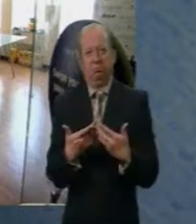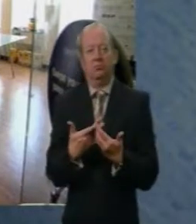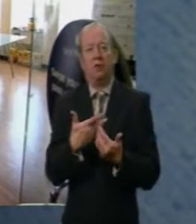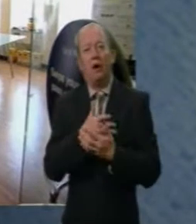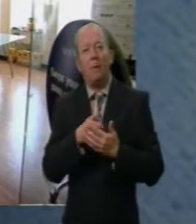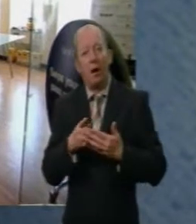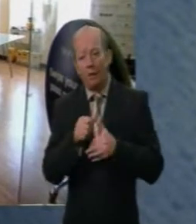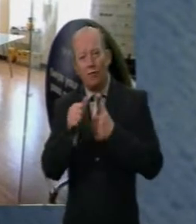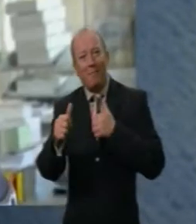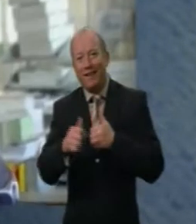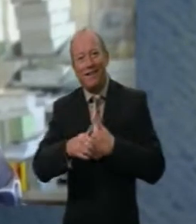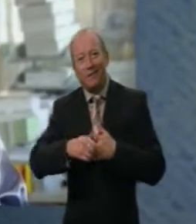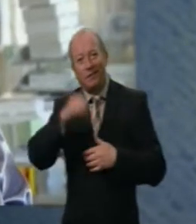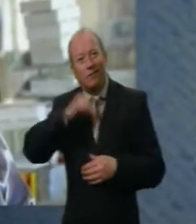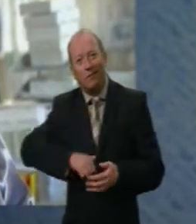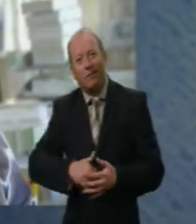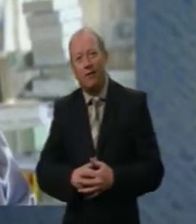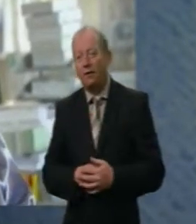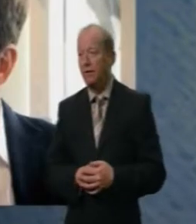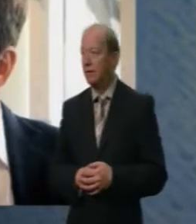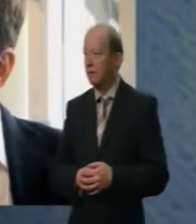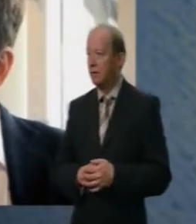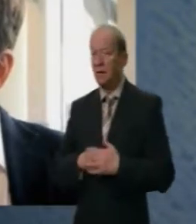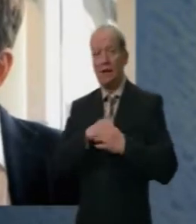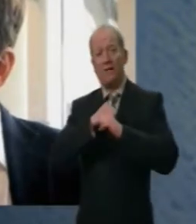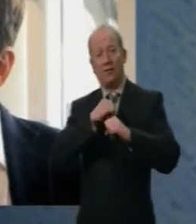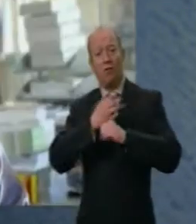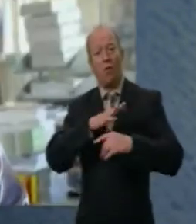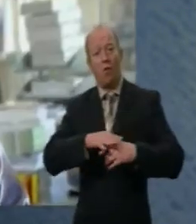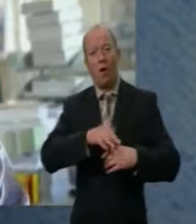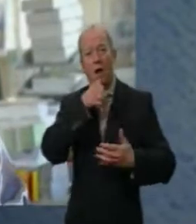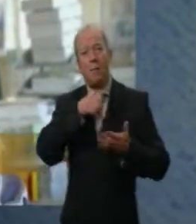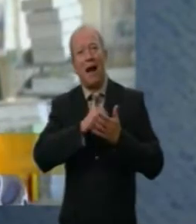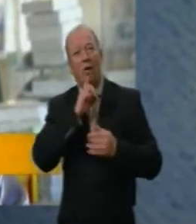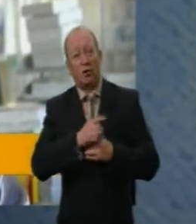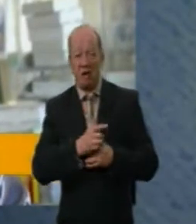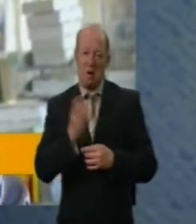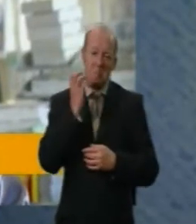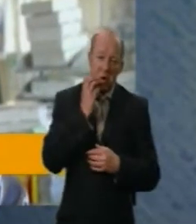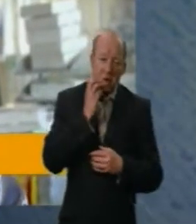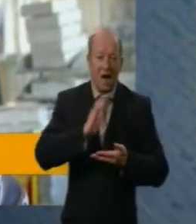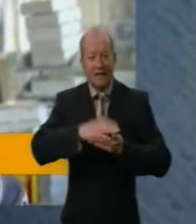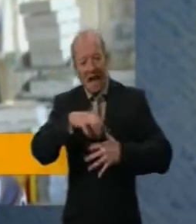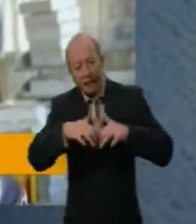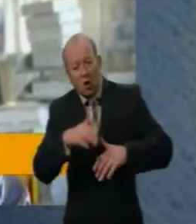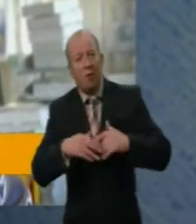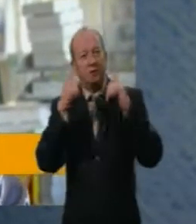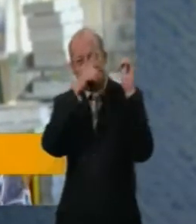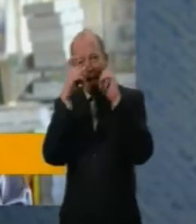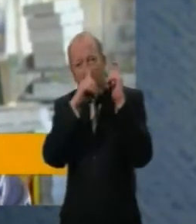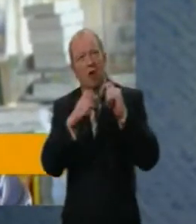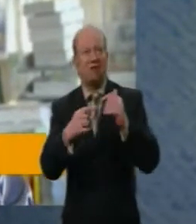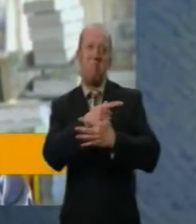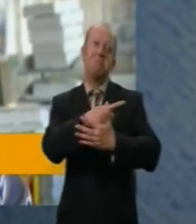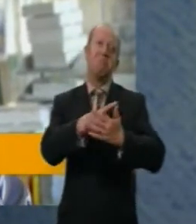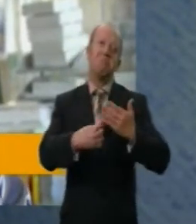These advertisements were for mail order goods. Mobile phones, laptops, cameras, you name it. Everybody ordered the goods, though unfortunately